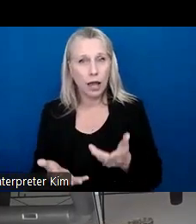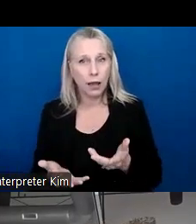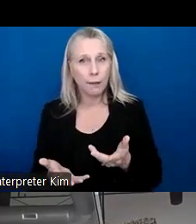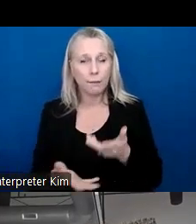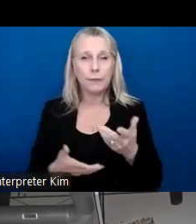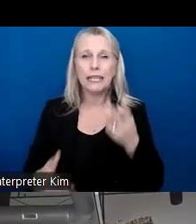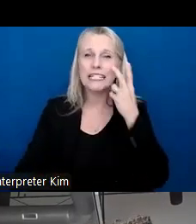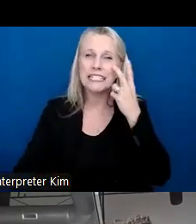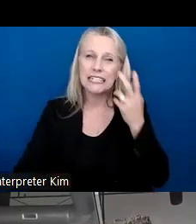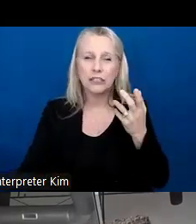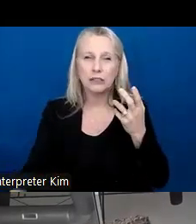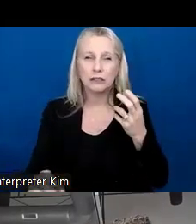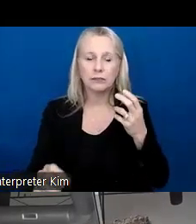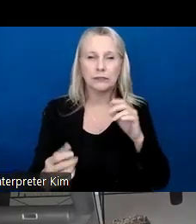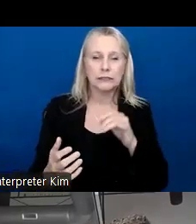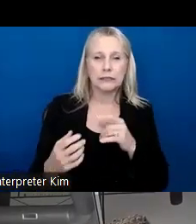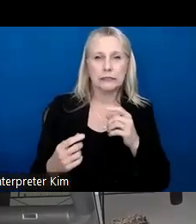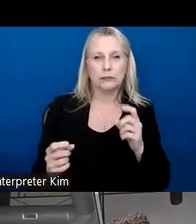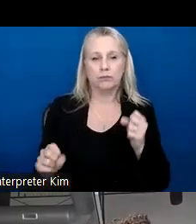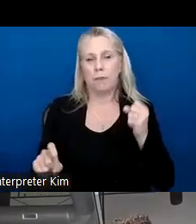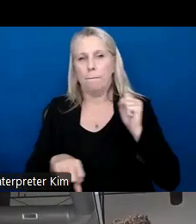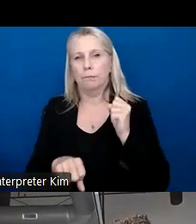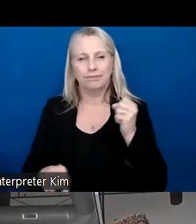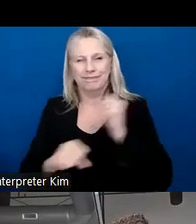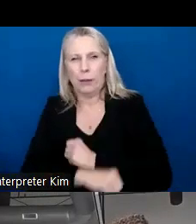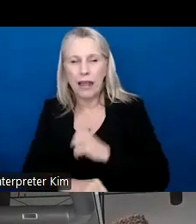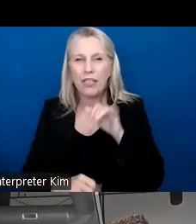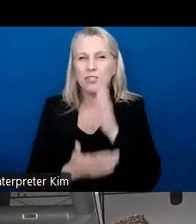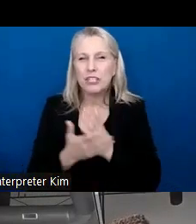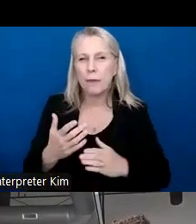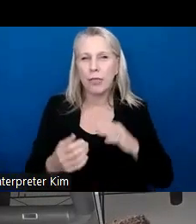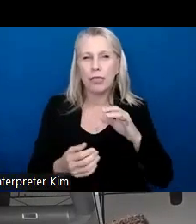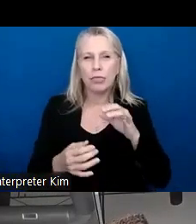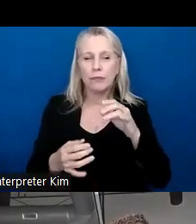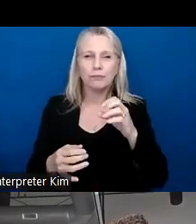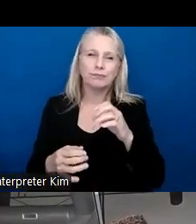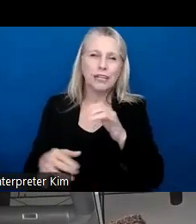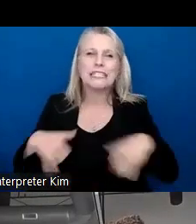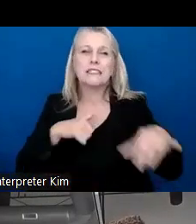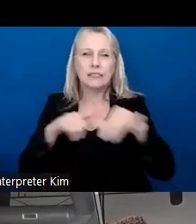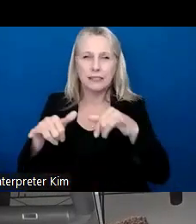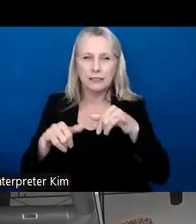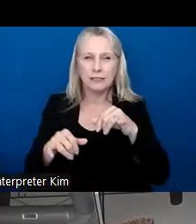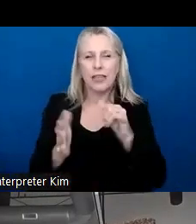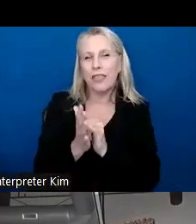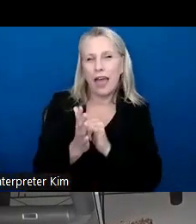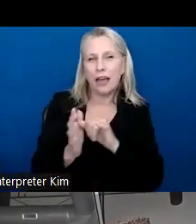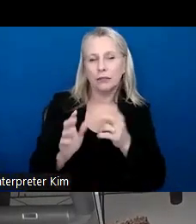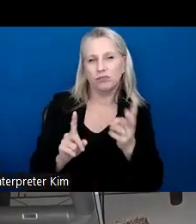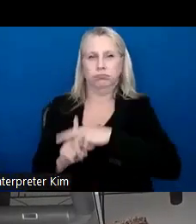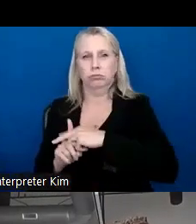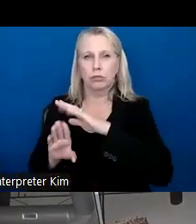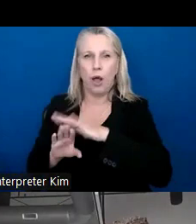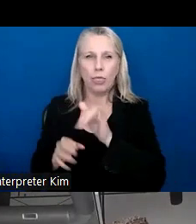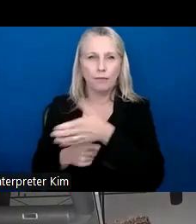uh, let's see, combating some of the societal standards that we've imposed on them. Um, and then for the males that we want to create a nurturing